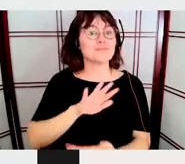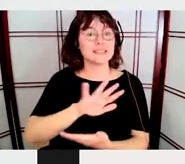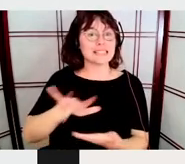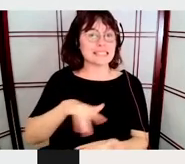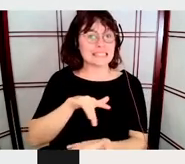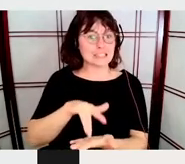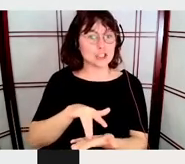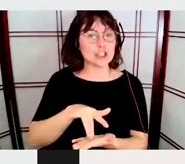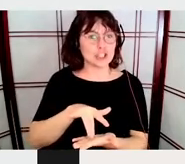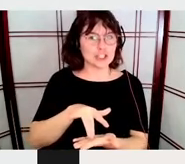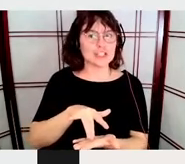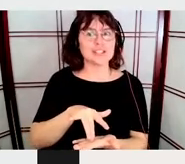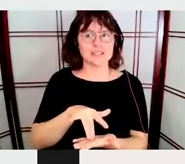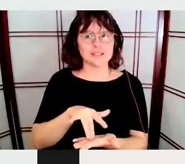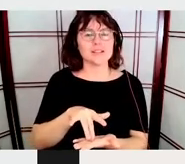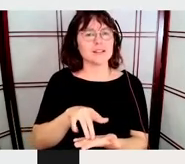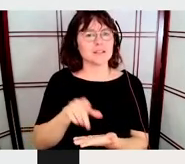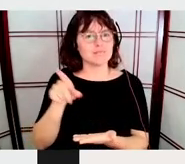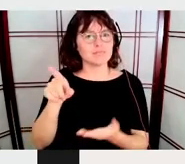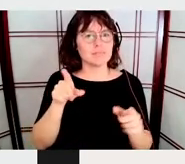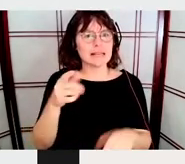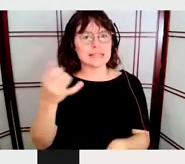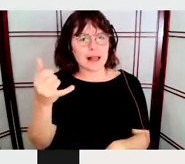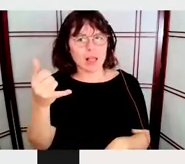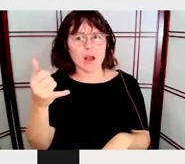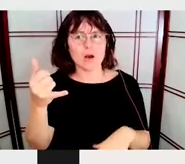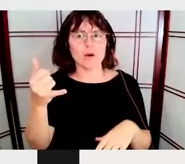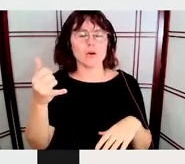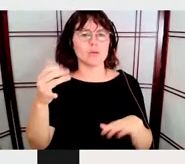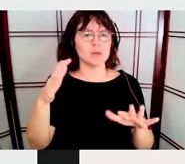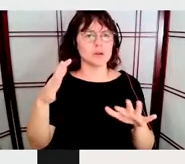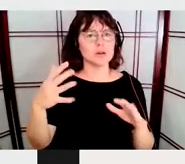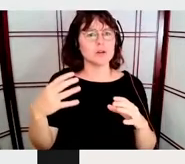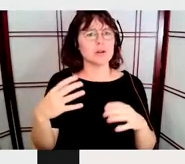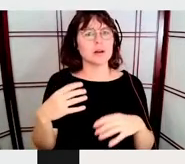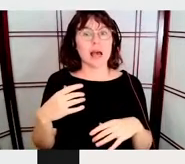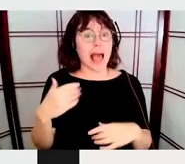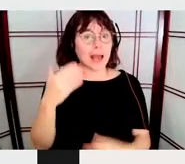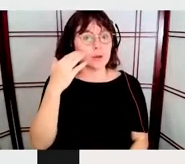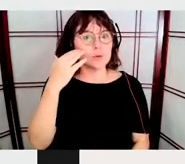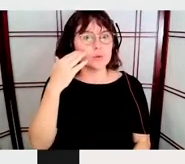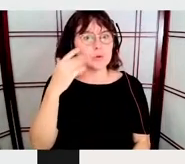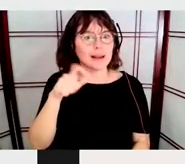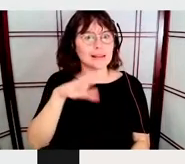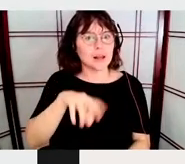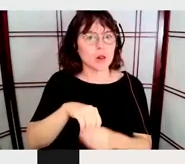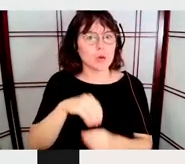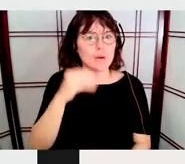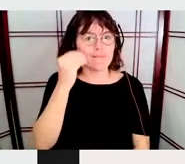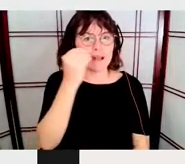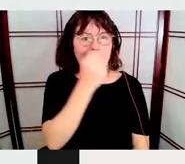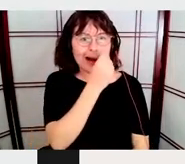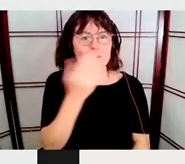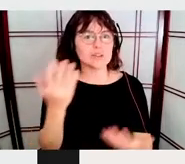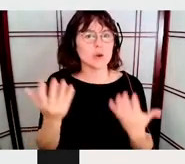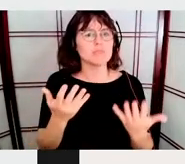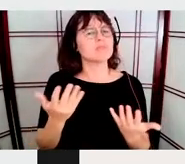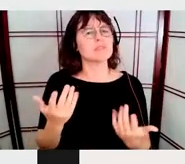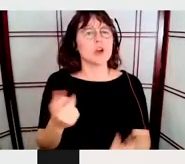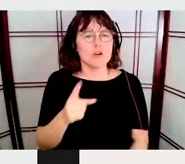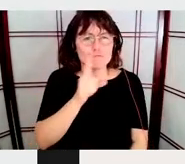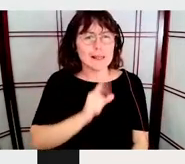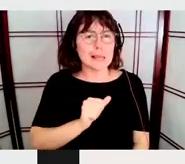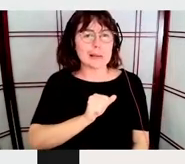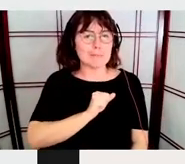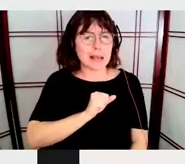have these both colors. And I realized that I needed a flower and it just, I didn't do anything. And